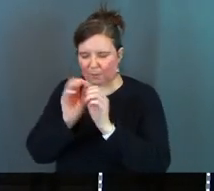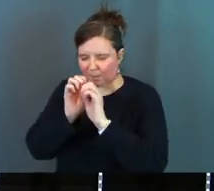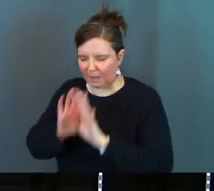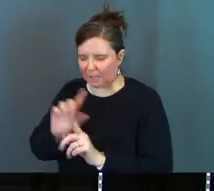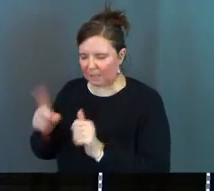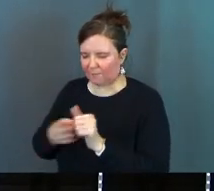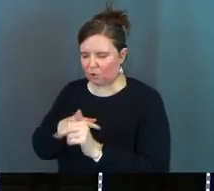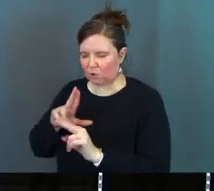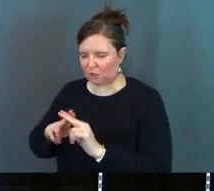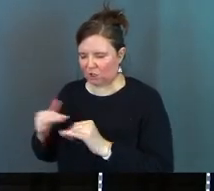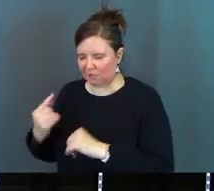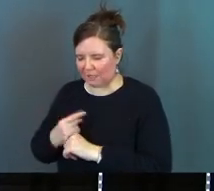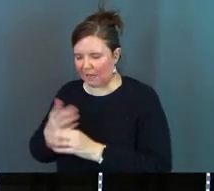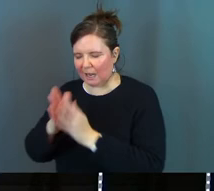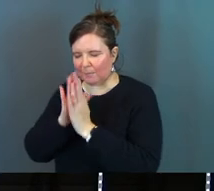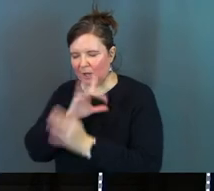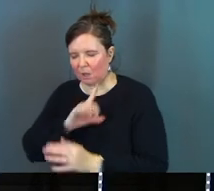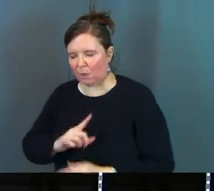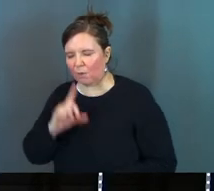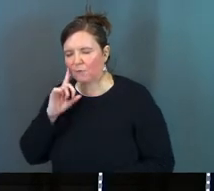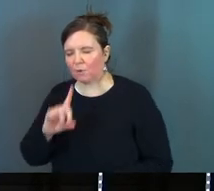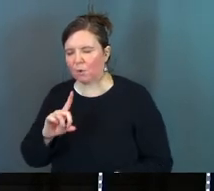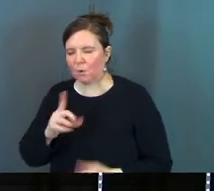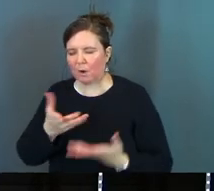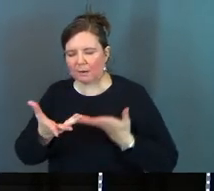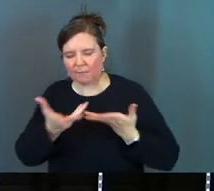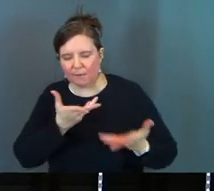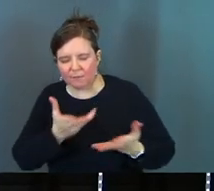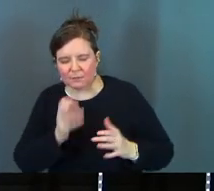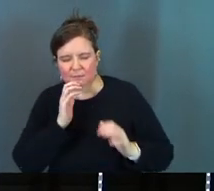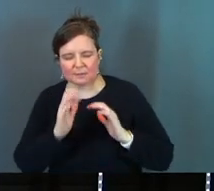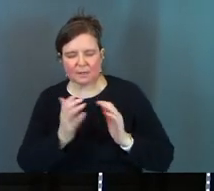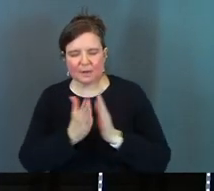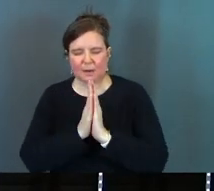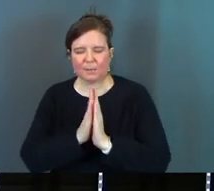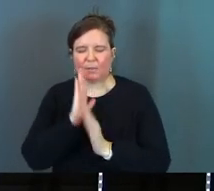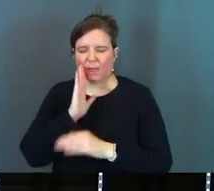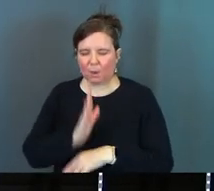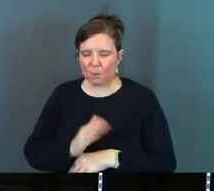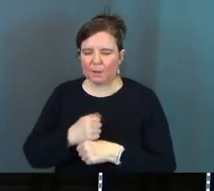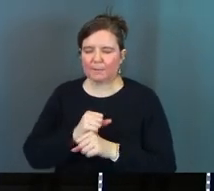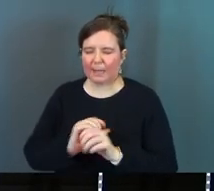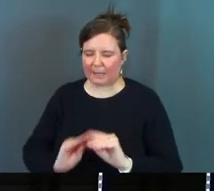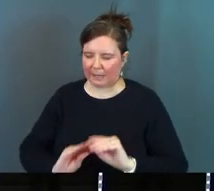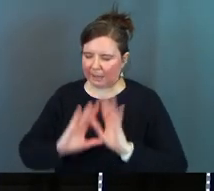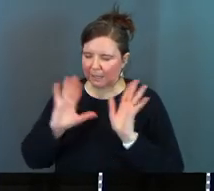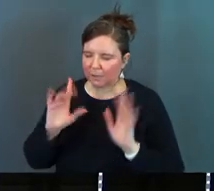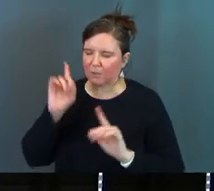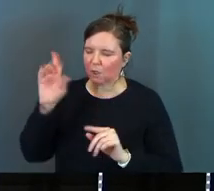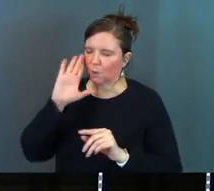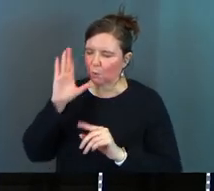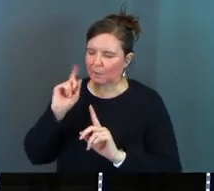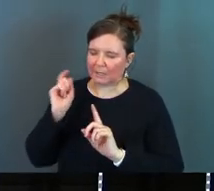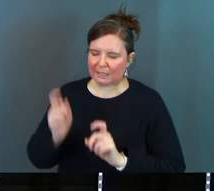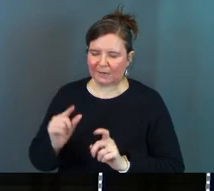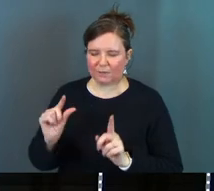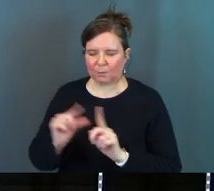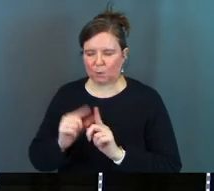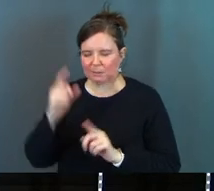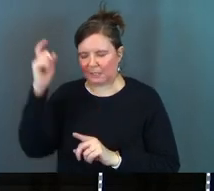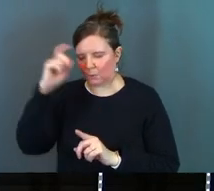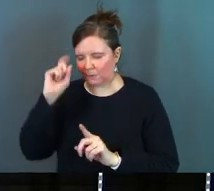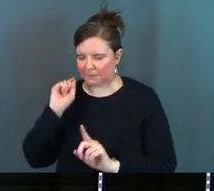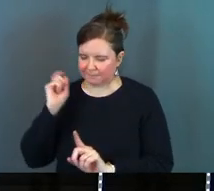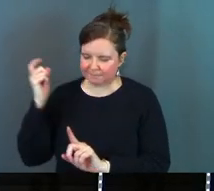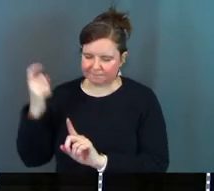blessing on the first chairs today and I pray Lord for conversations God and I pray that they would make it clear and that you would give them the words and the